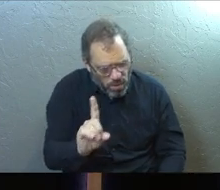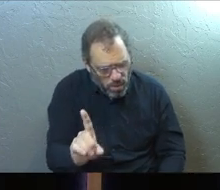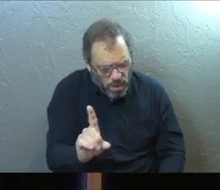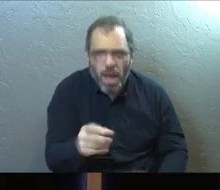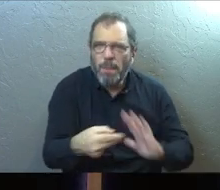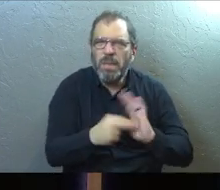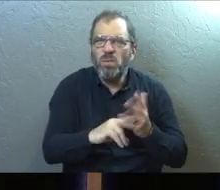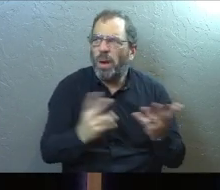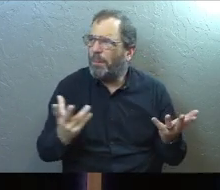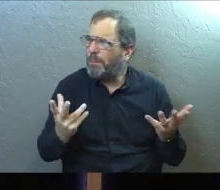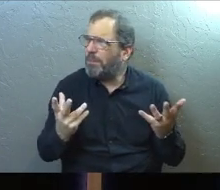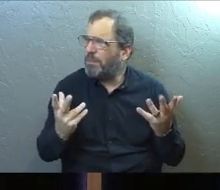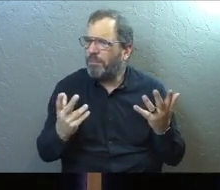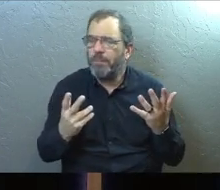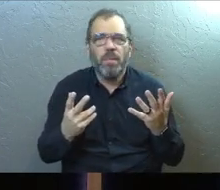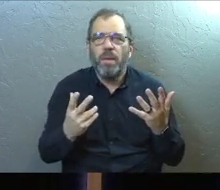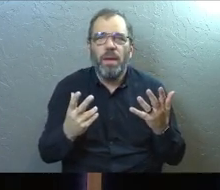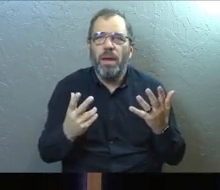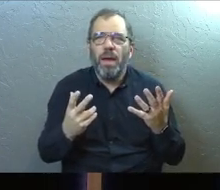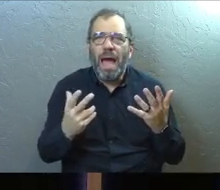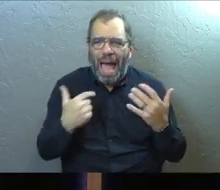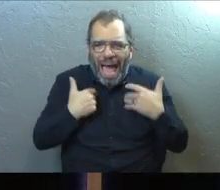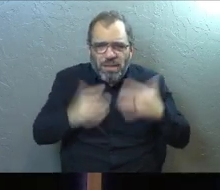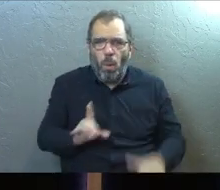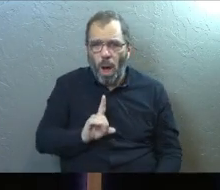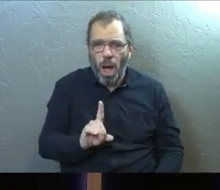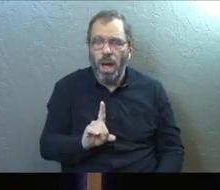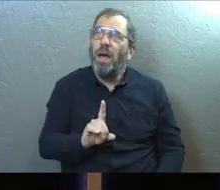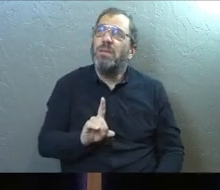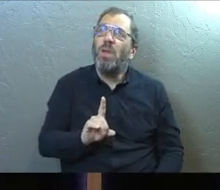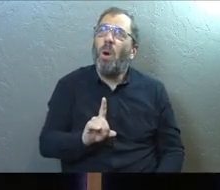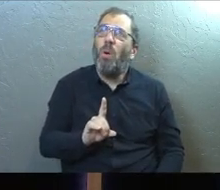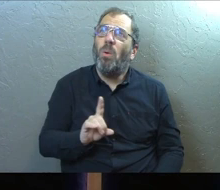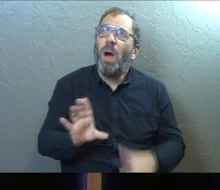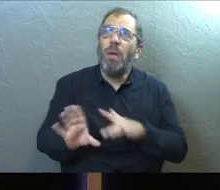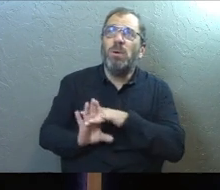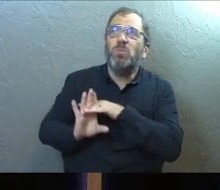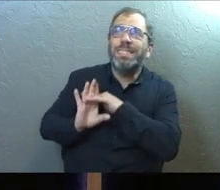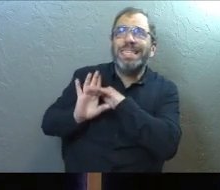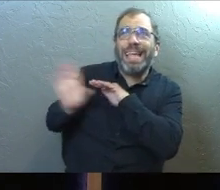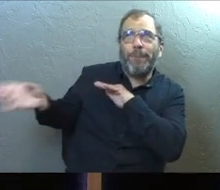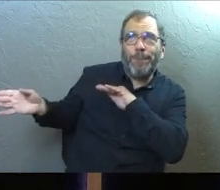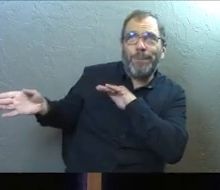What does that mean? Well, we don't want to walk through. We just want to escape.